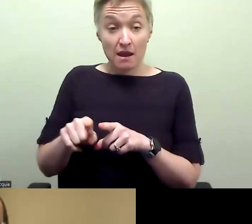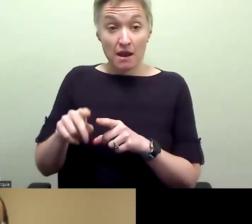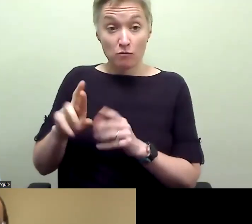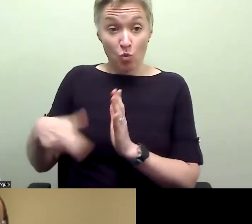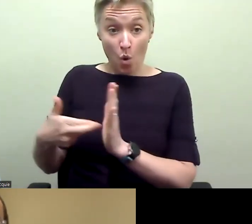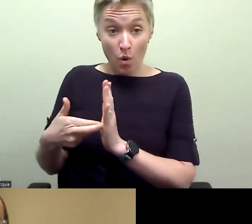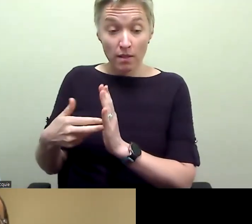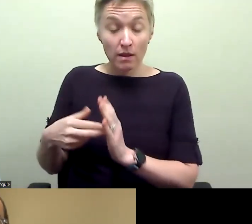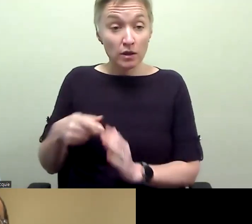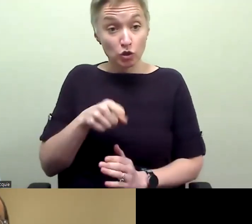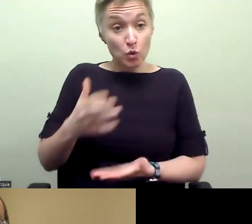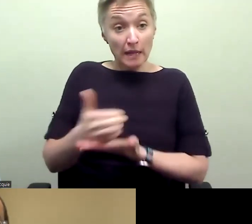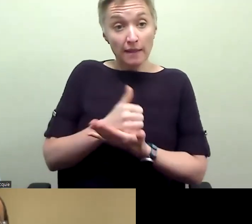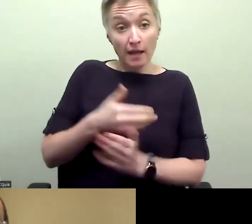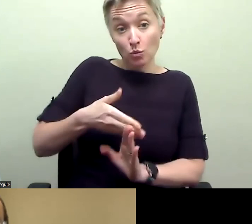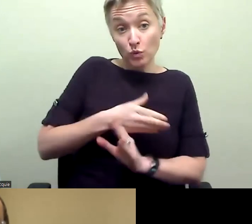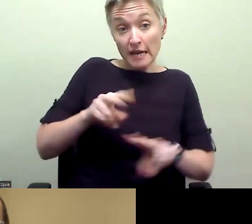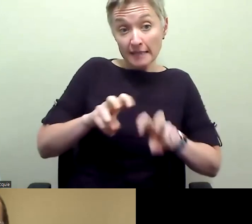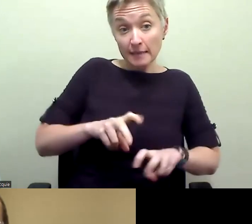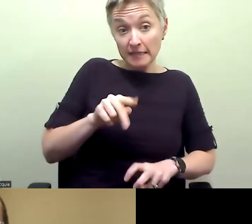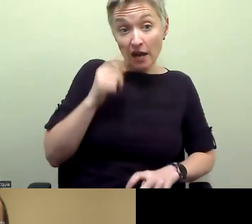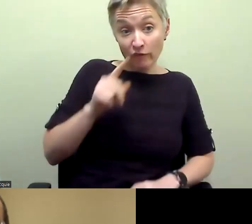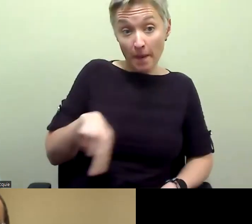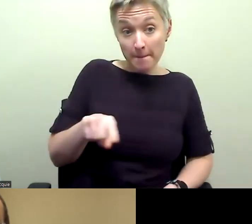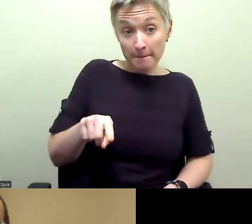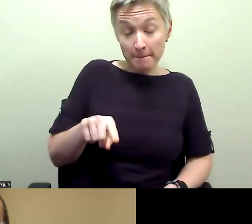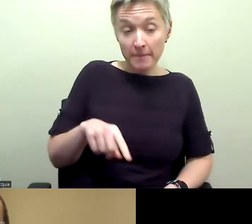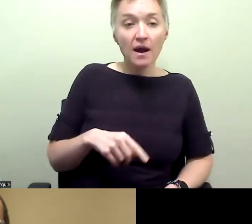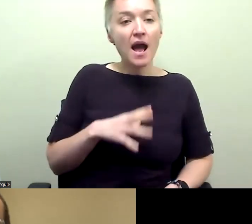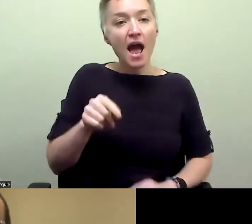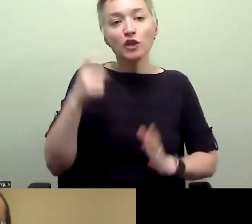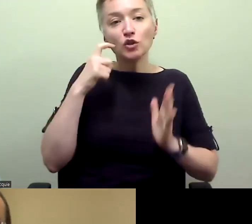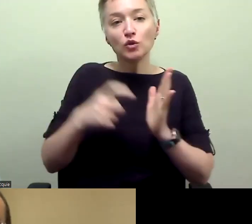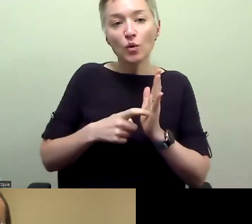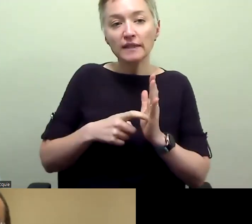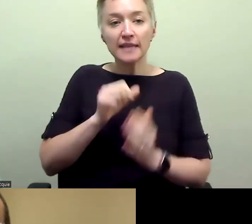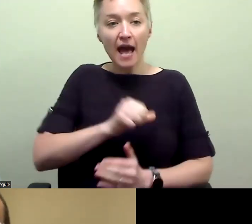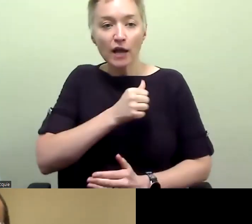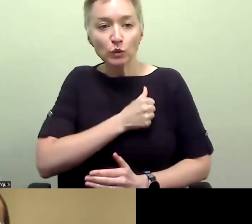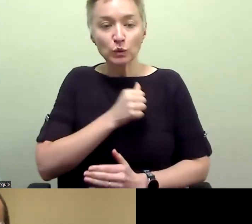for them? And are their attitudes and assumptions changing in tandem with students?